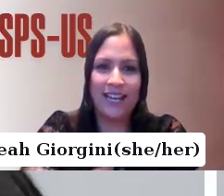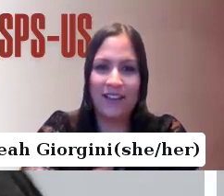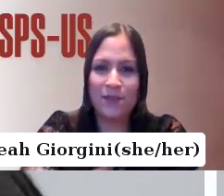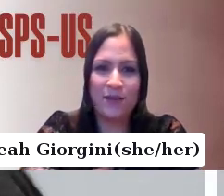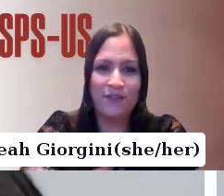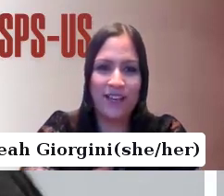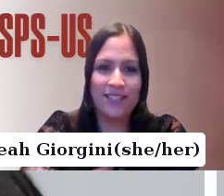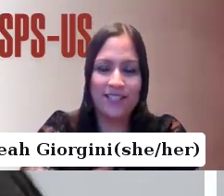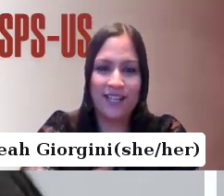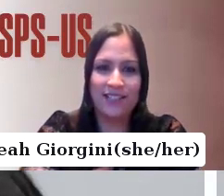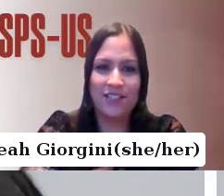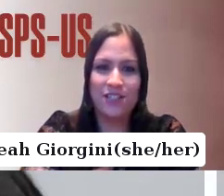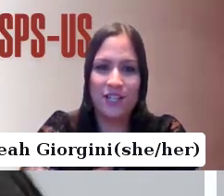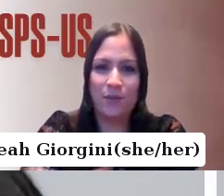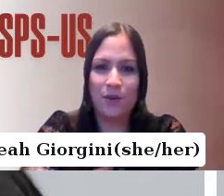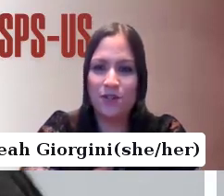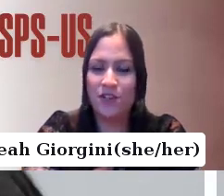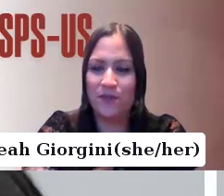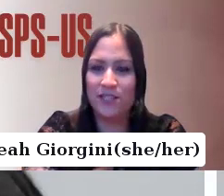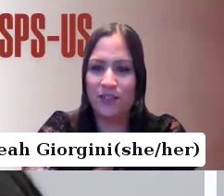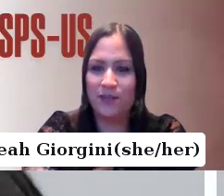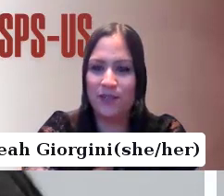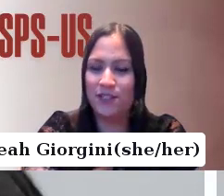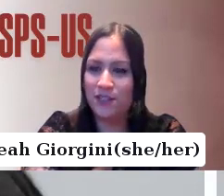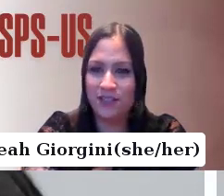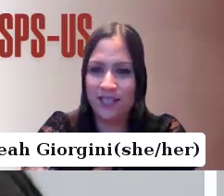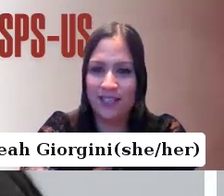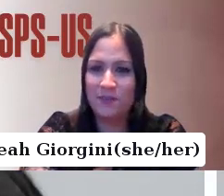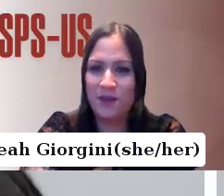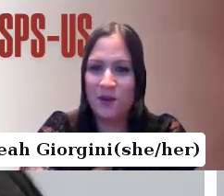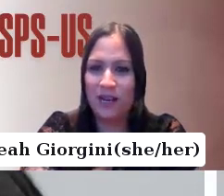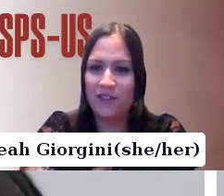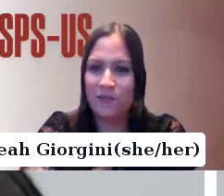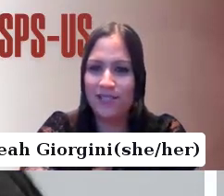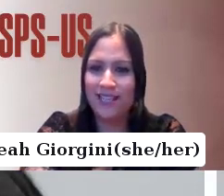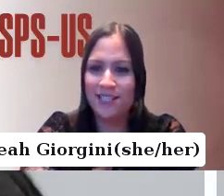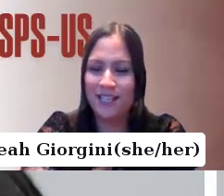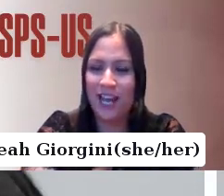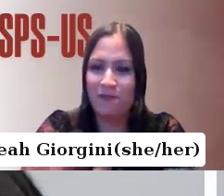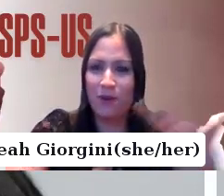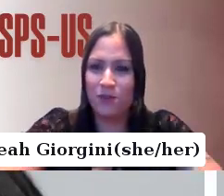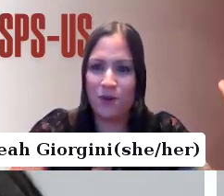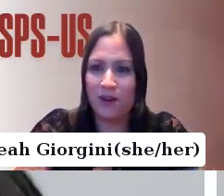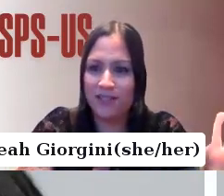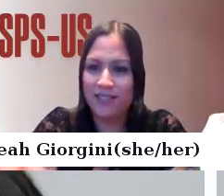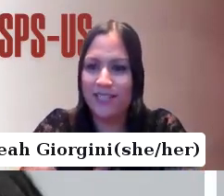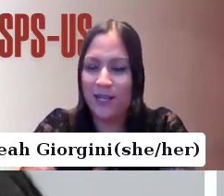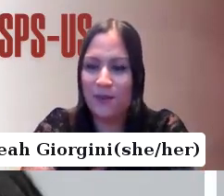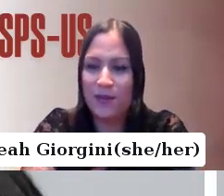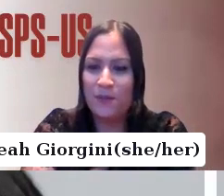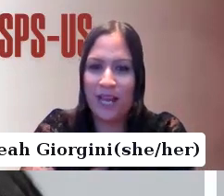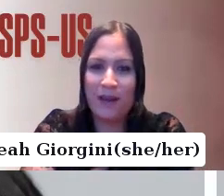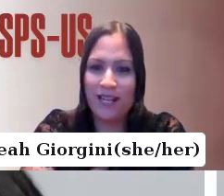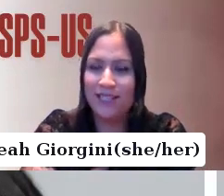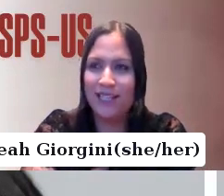And I have to be a bit fancy today and just share a portion of my screen because usually when I give presentations, I have my multiple monitors